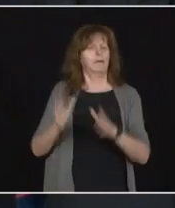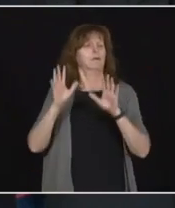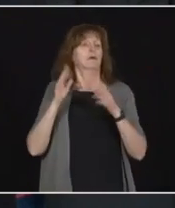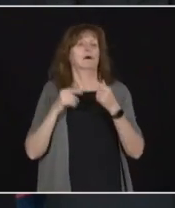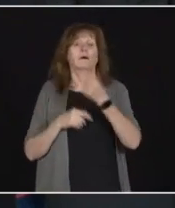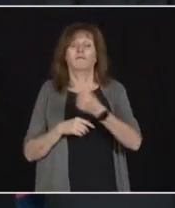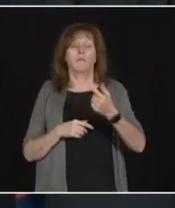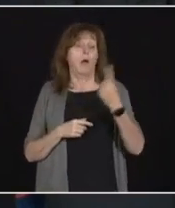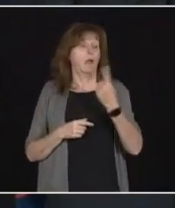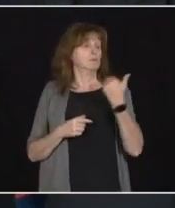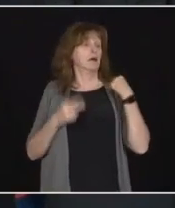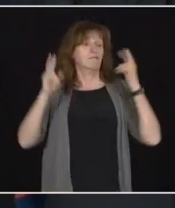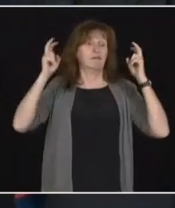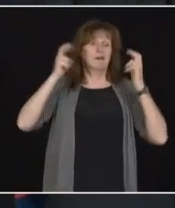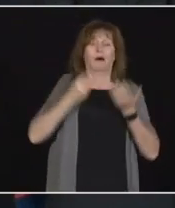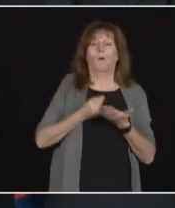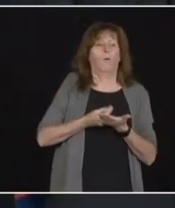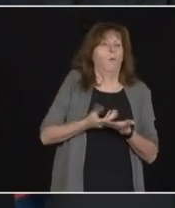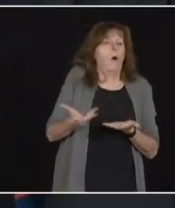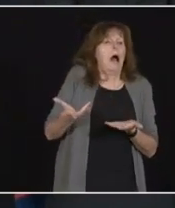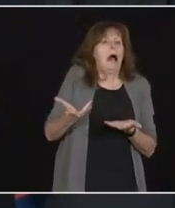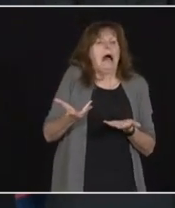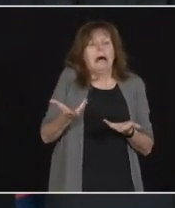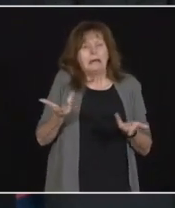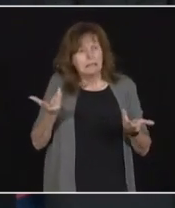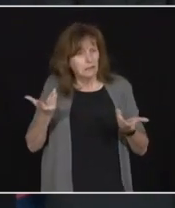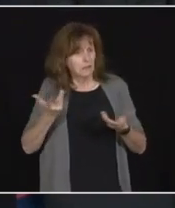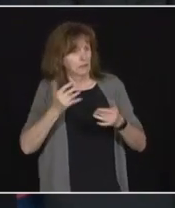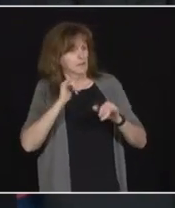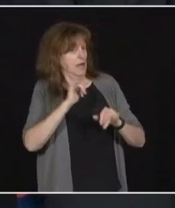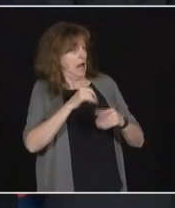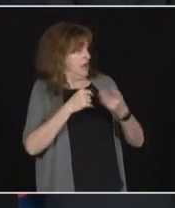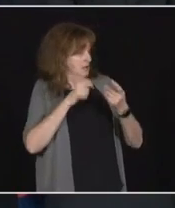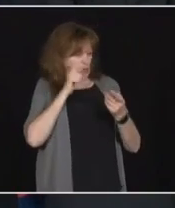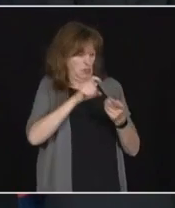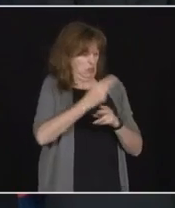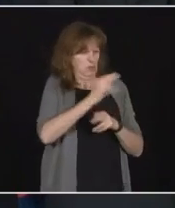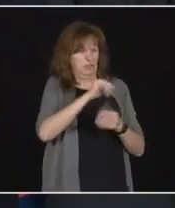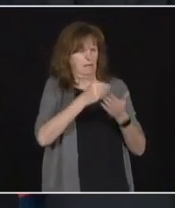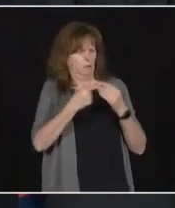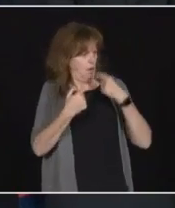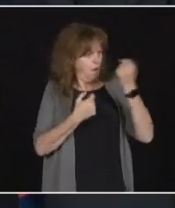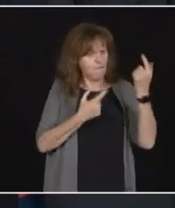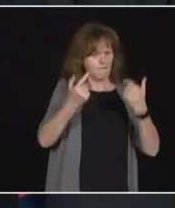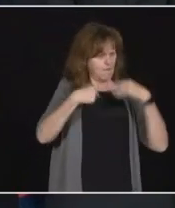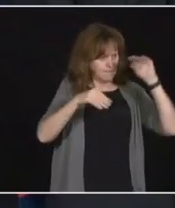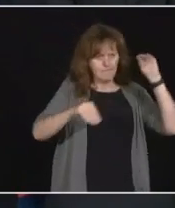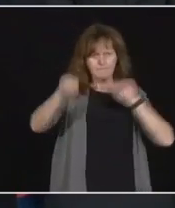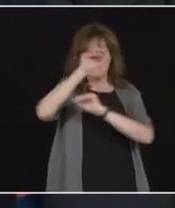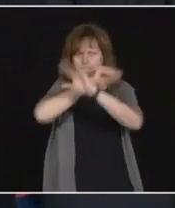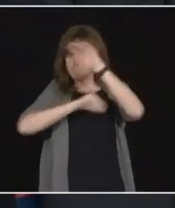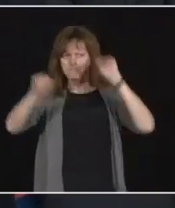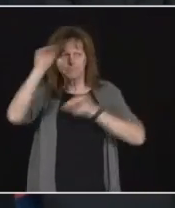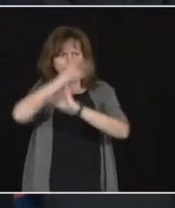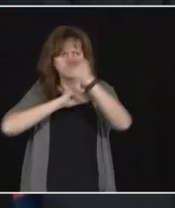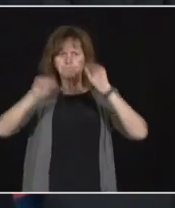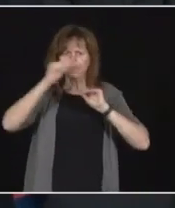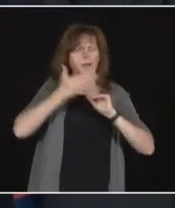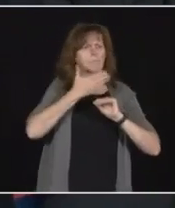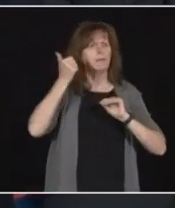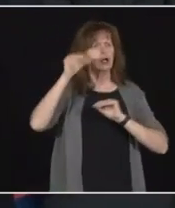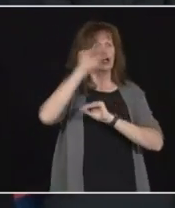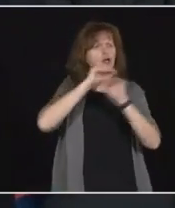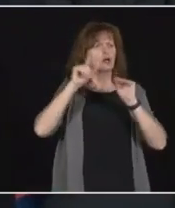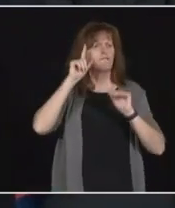single crumb of waste and drive efficiencies and reallocate those funds to places like long-term care that are needed. More